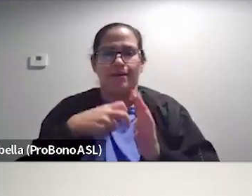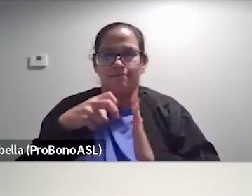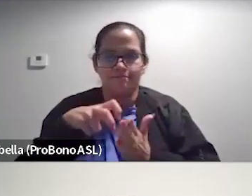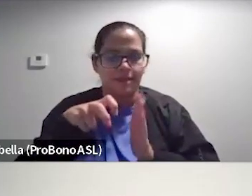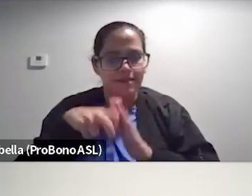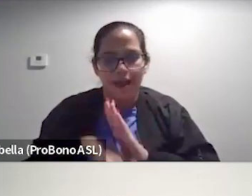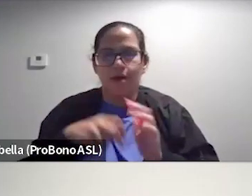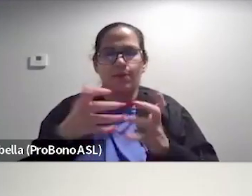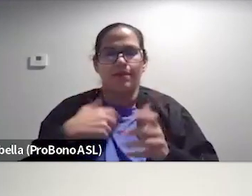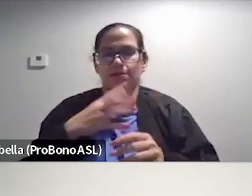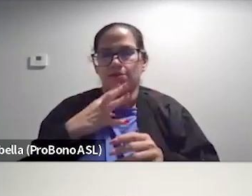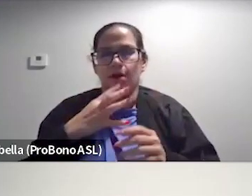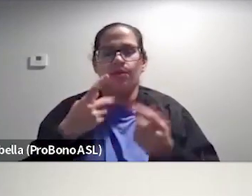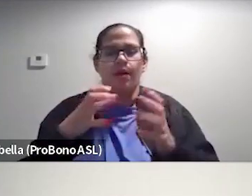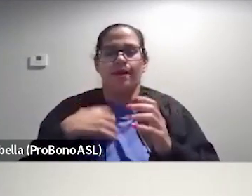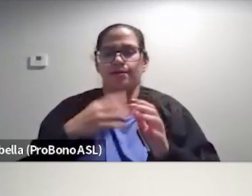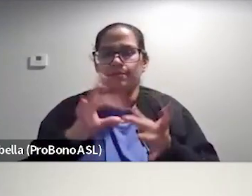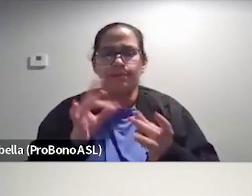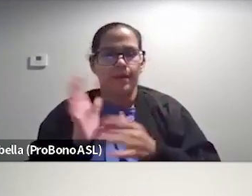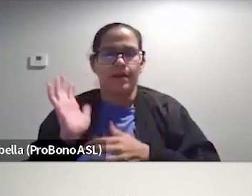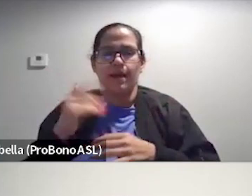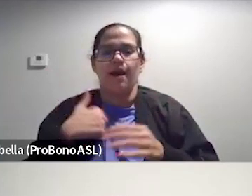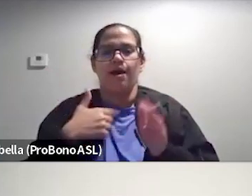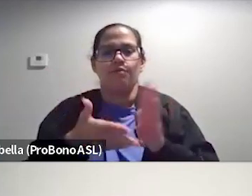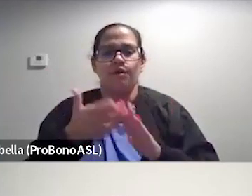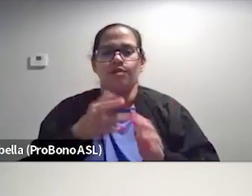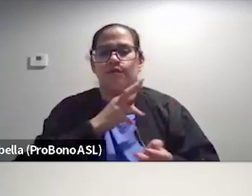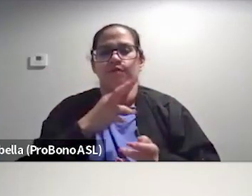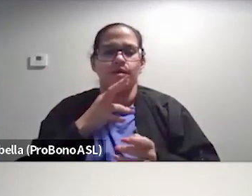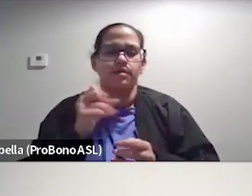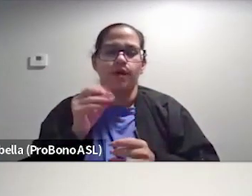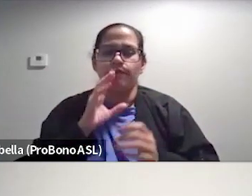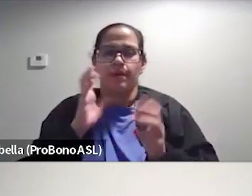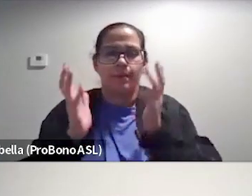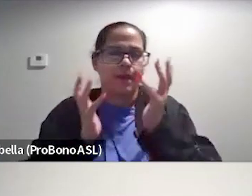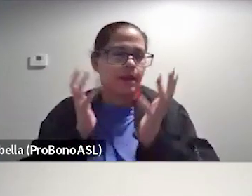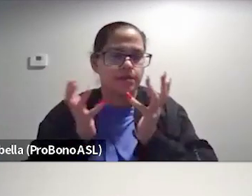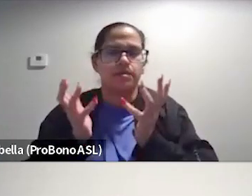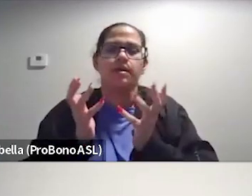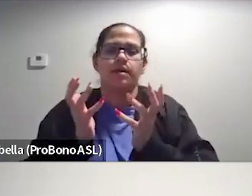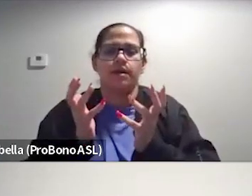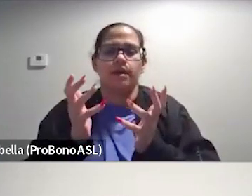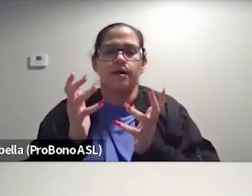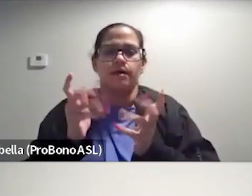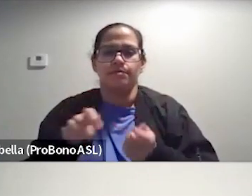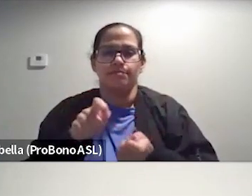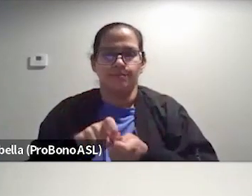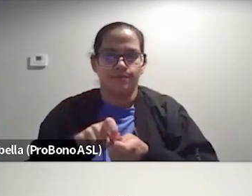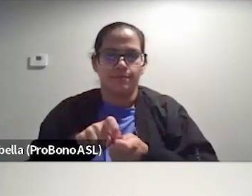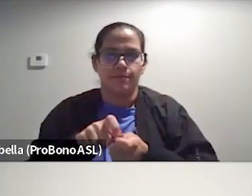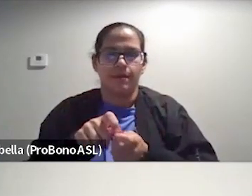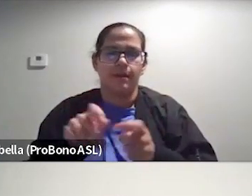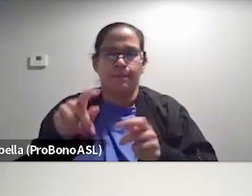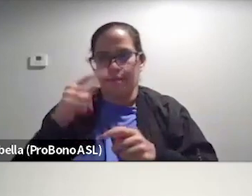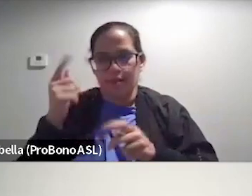I talk, the way that I speak. Um, I run the risk of embarrassing a certain, uh, sect of black people